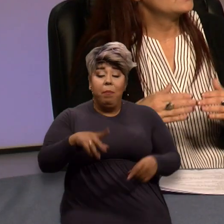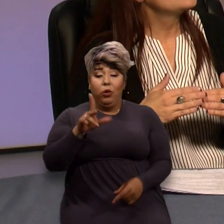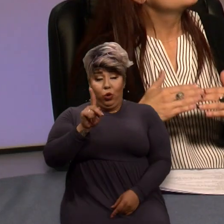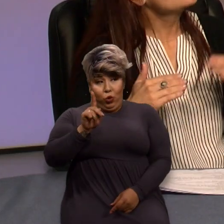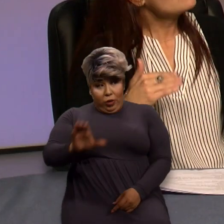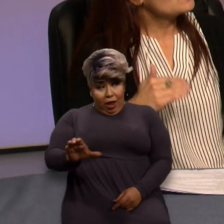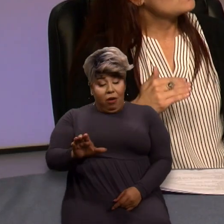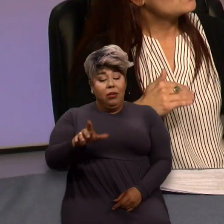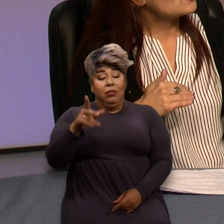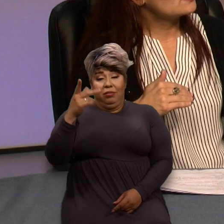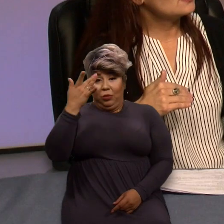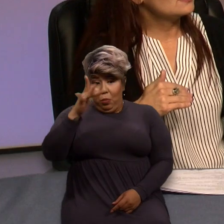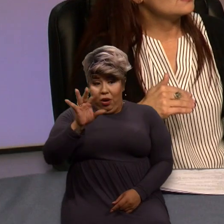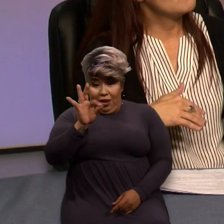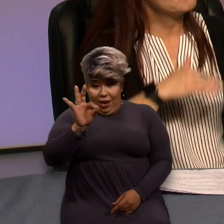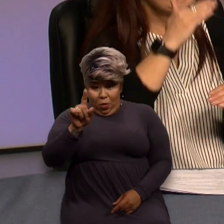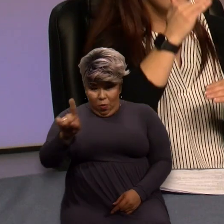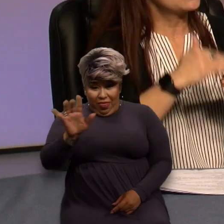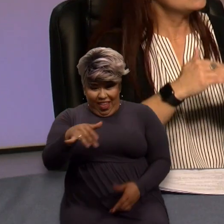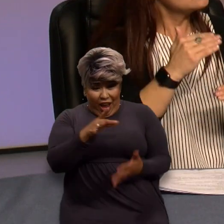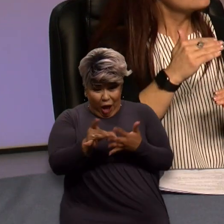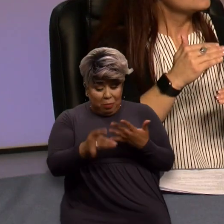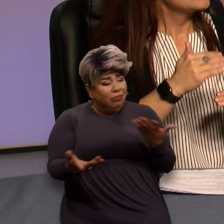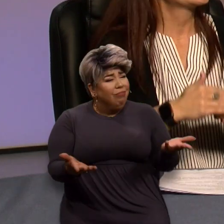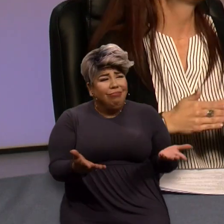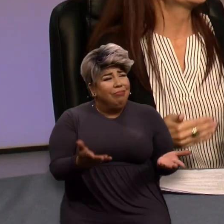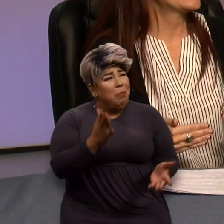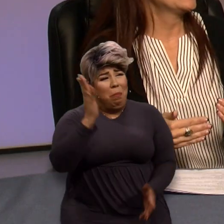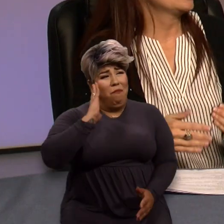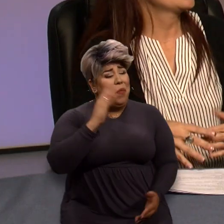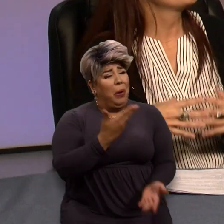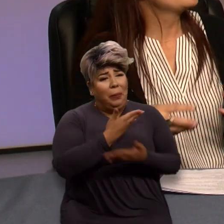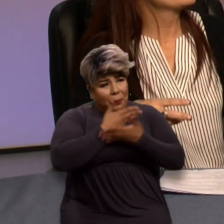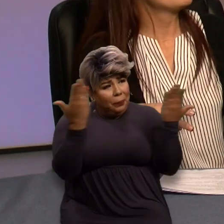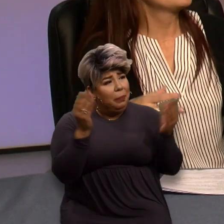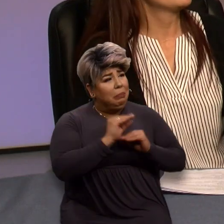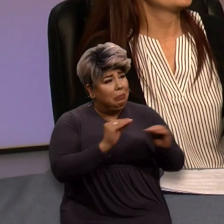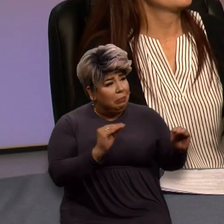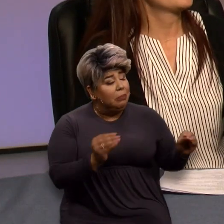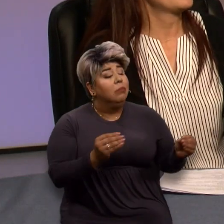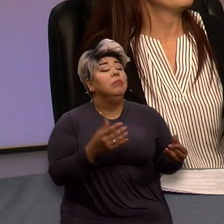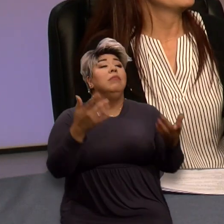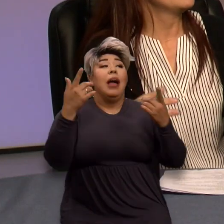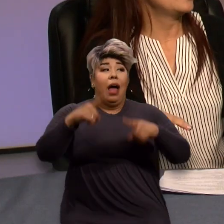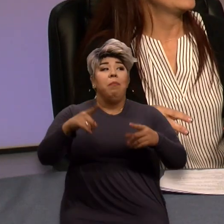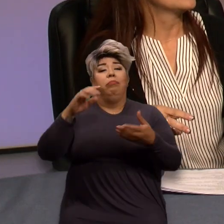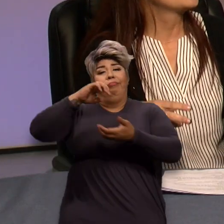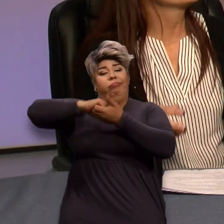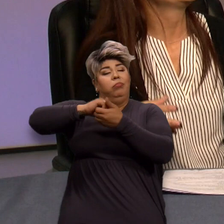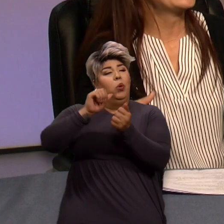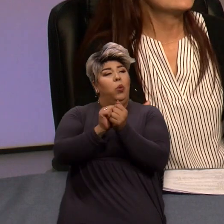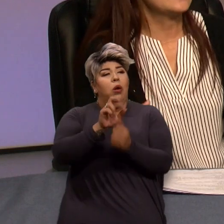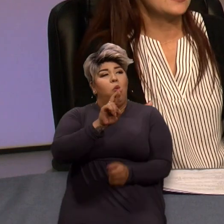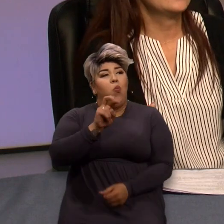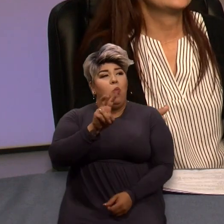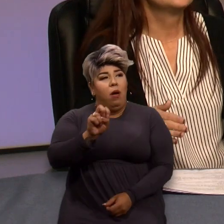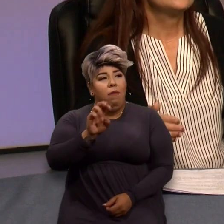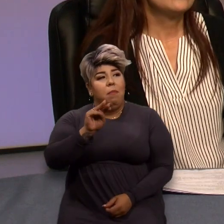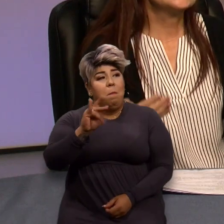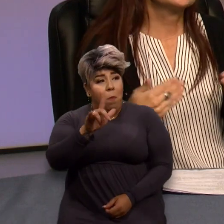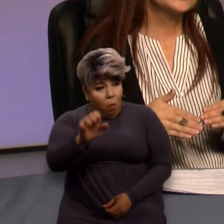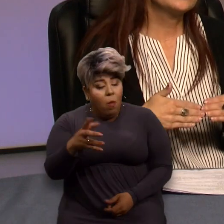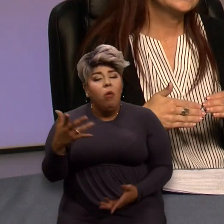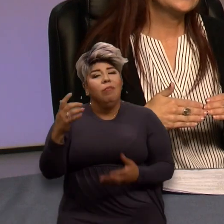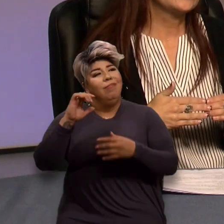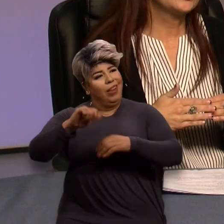911. None of those sections existed. And so we were able to partner with Rave Mobile and create that. And